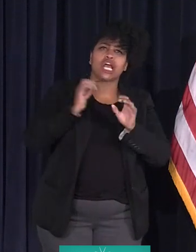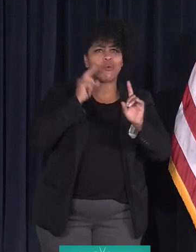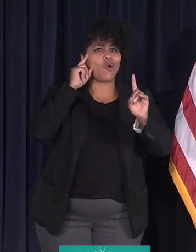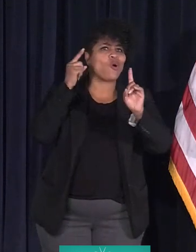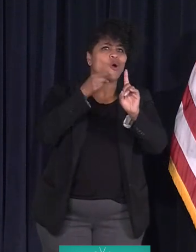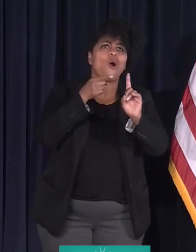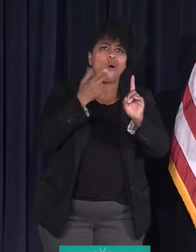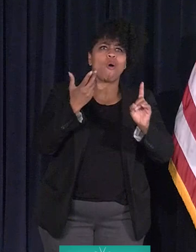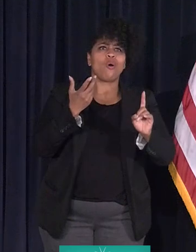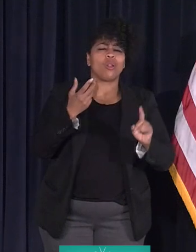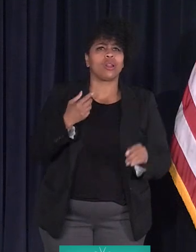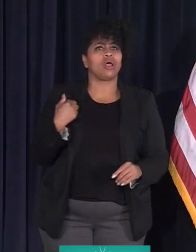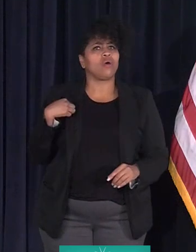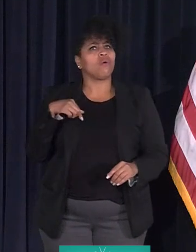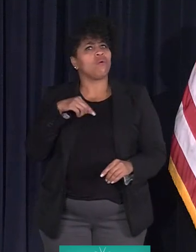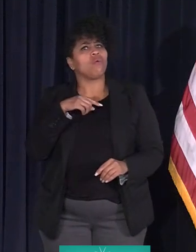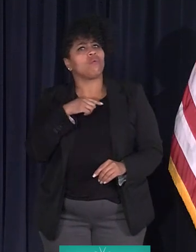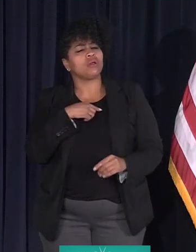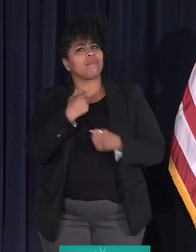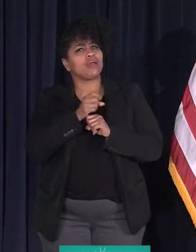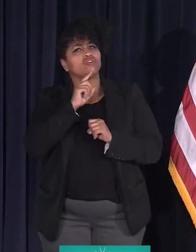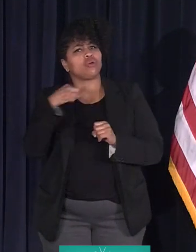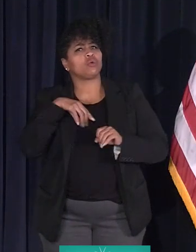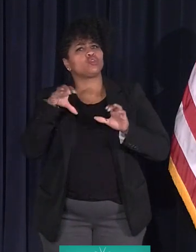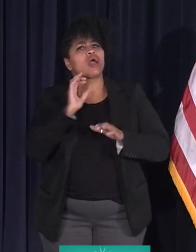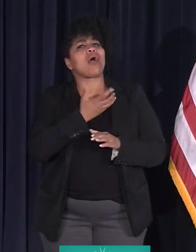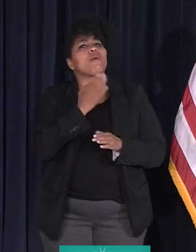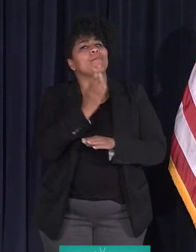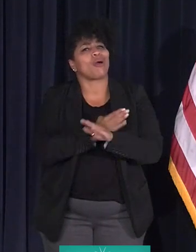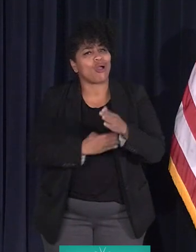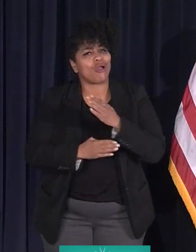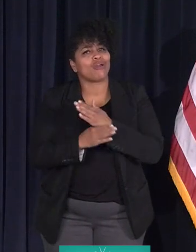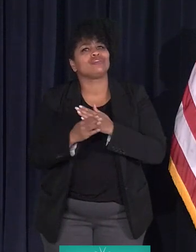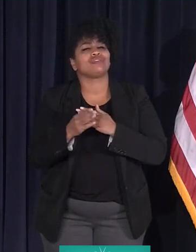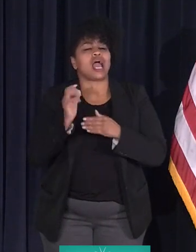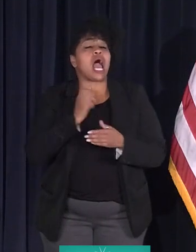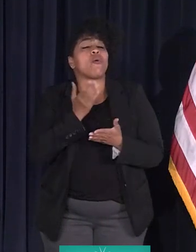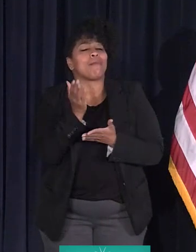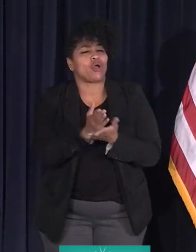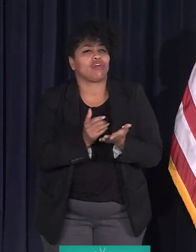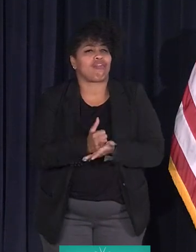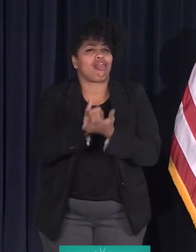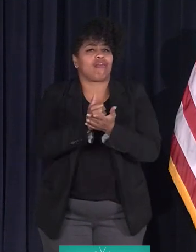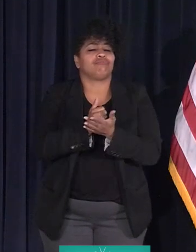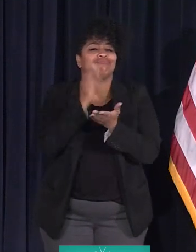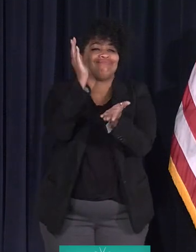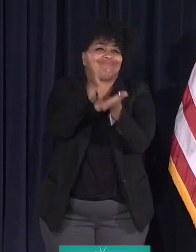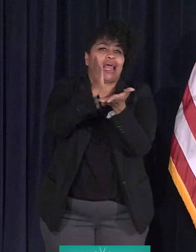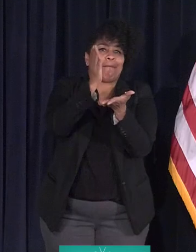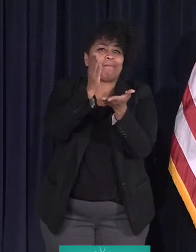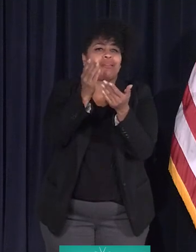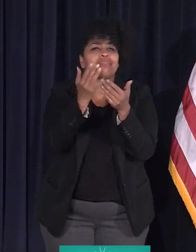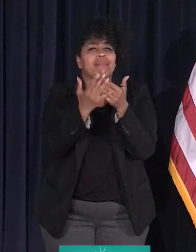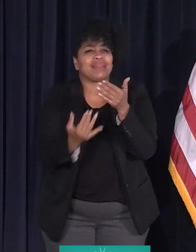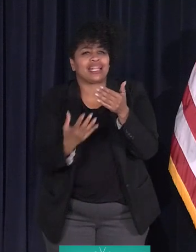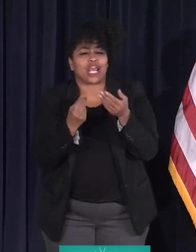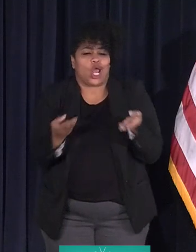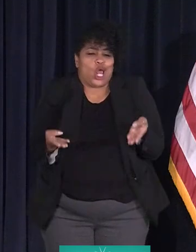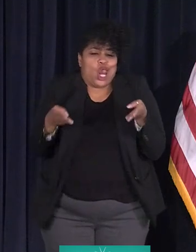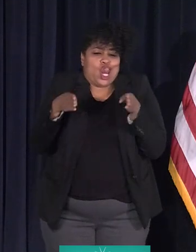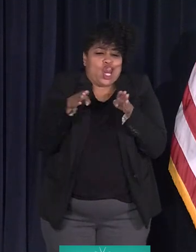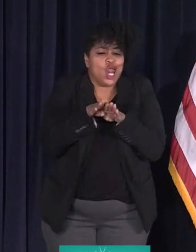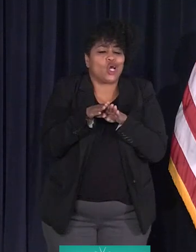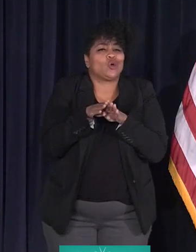we had to make sure we were doing our part to stop the bleeding and close the gap on very real disparities.